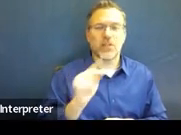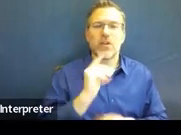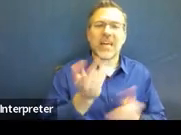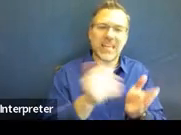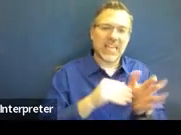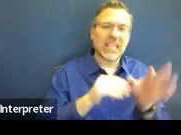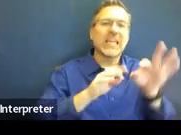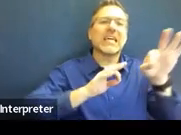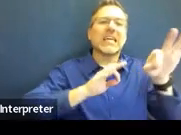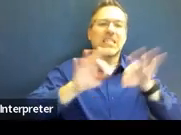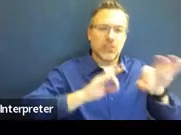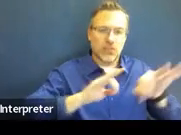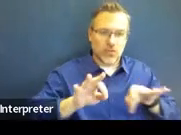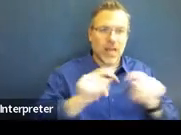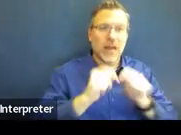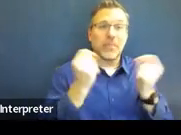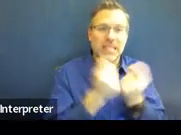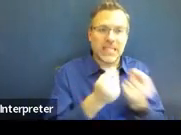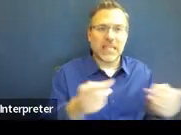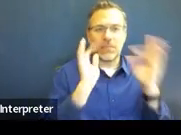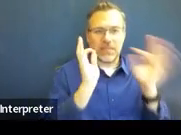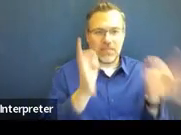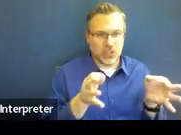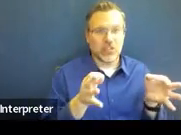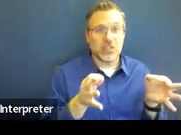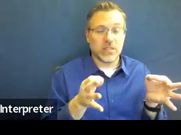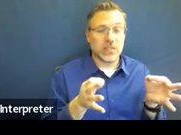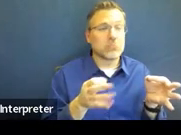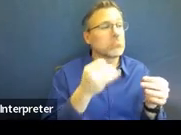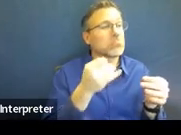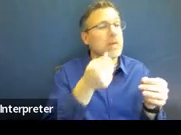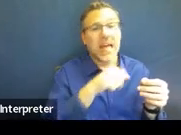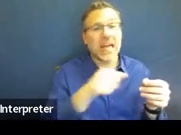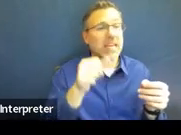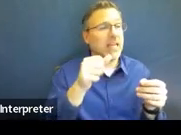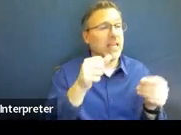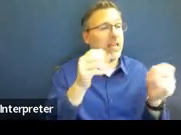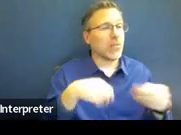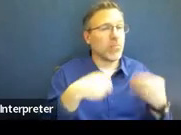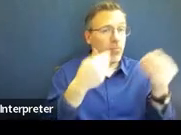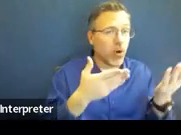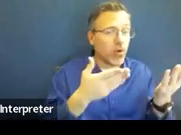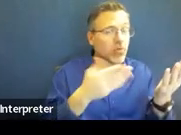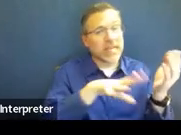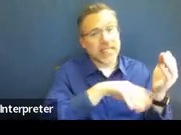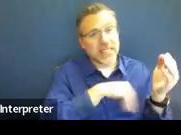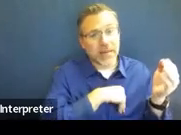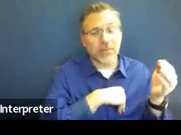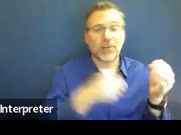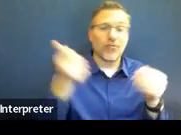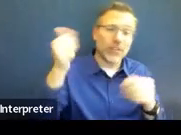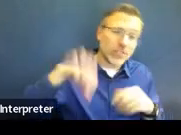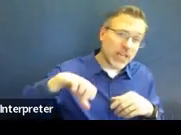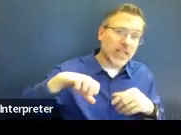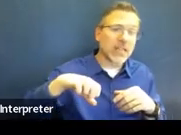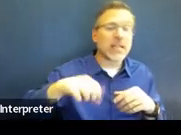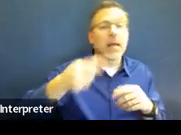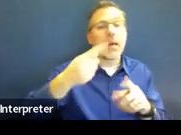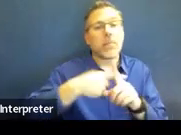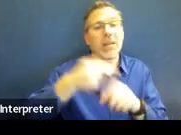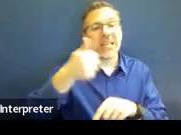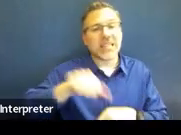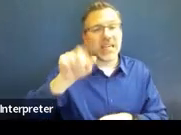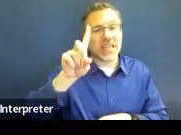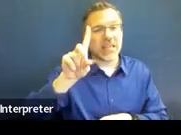including any that were proposed and or rejected, and any data that supports those decisions, because